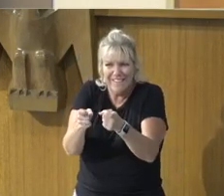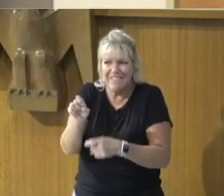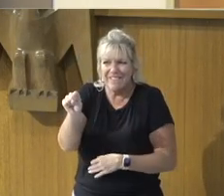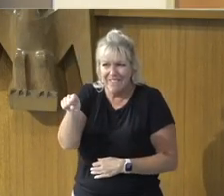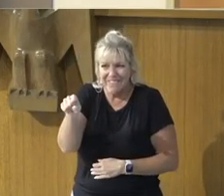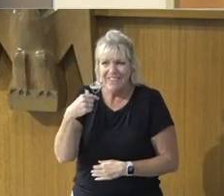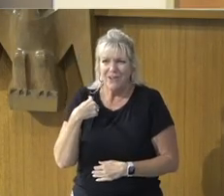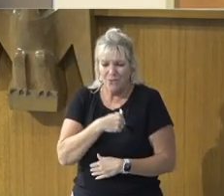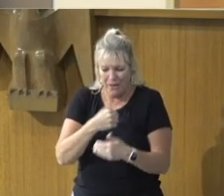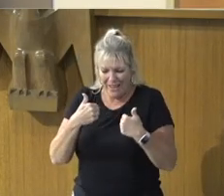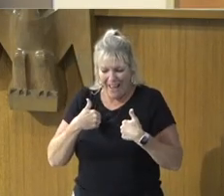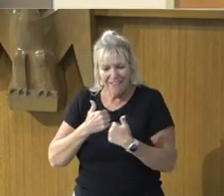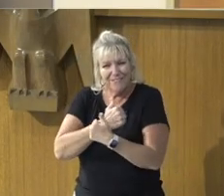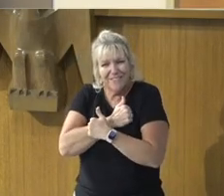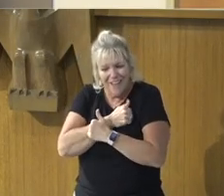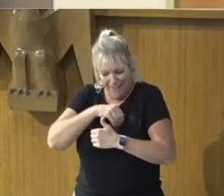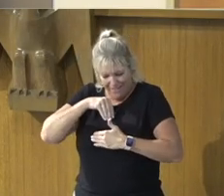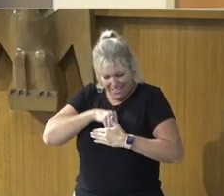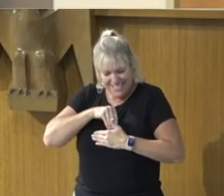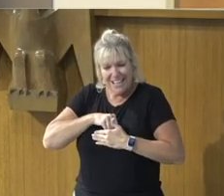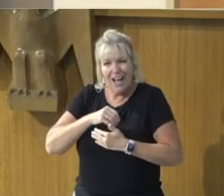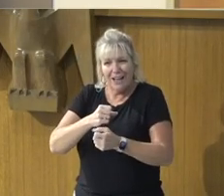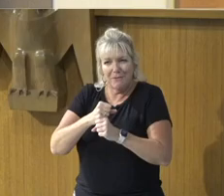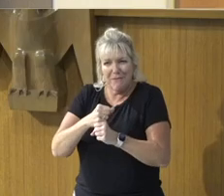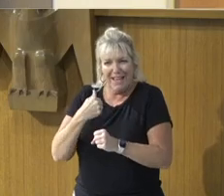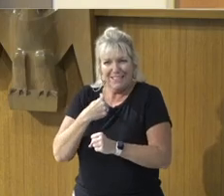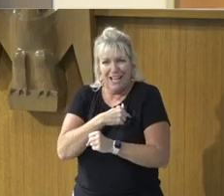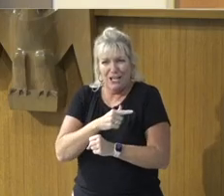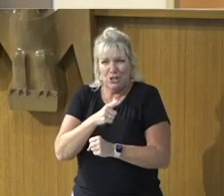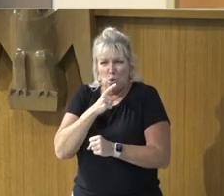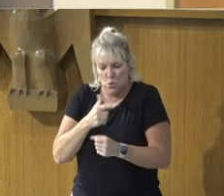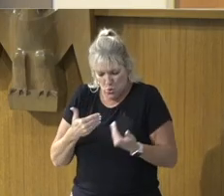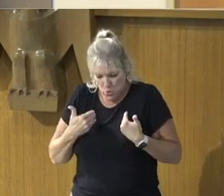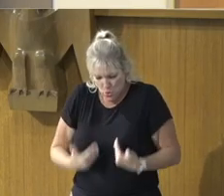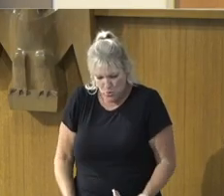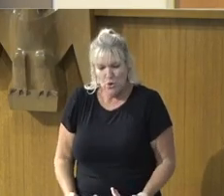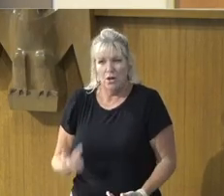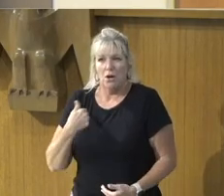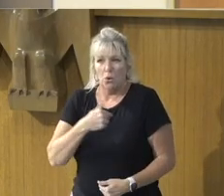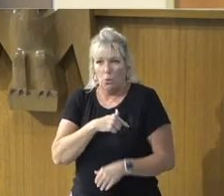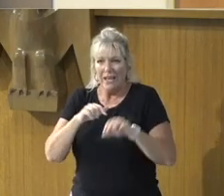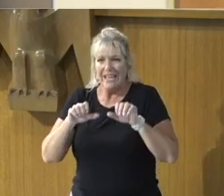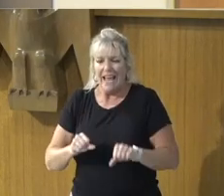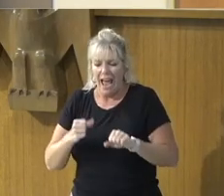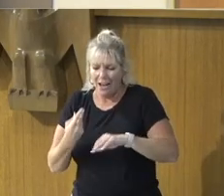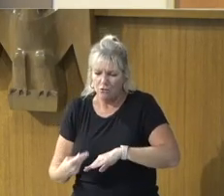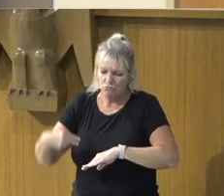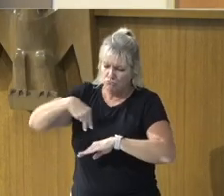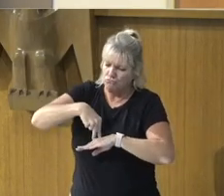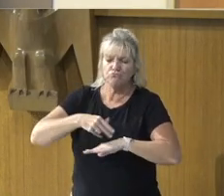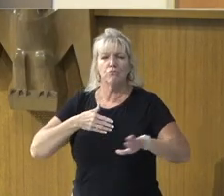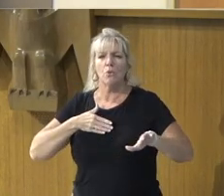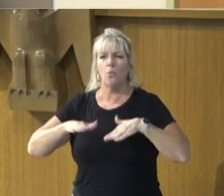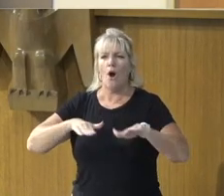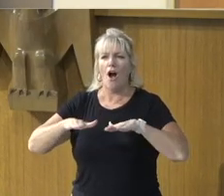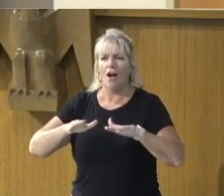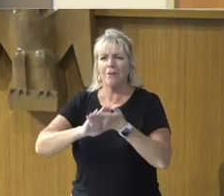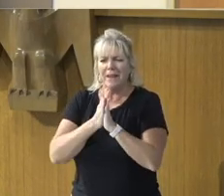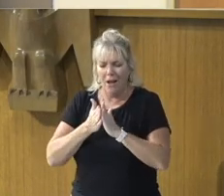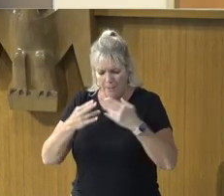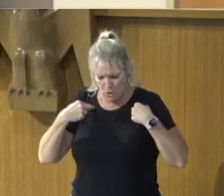That makes us who we are, That we can get off, Our petty palates, And start walking, And start being fully human, Yes,